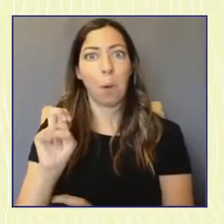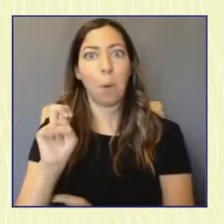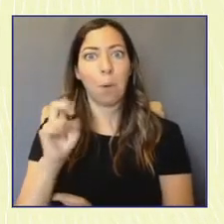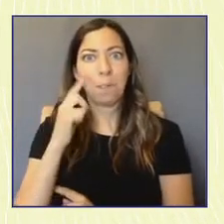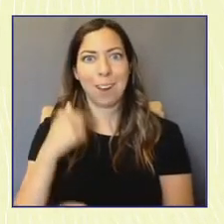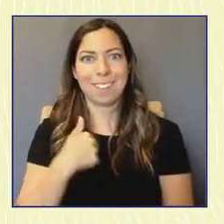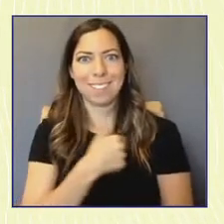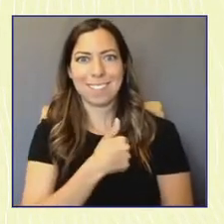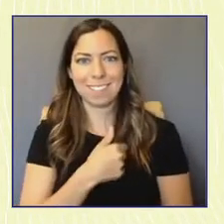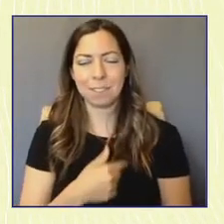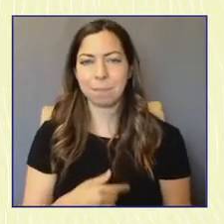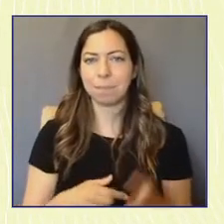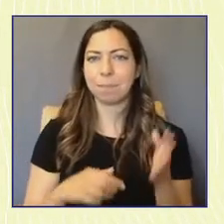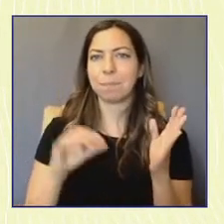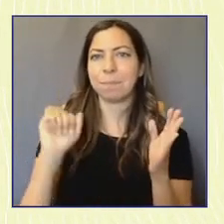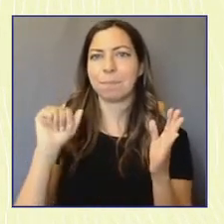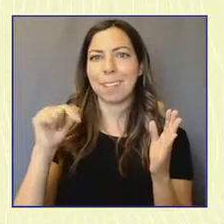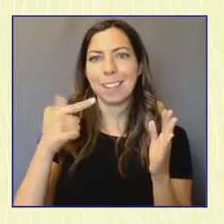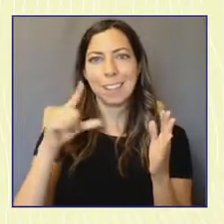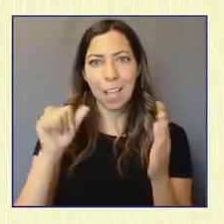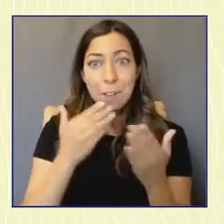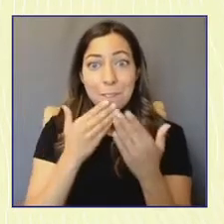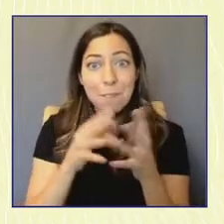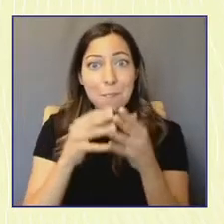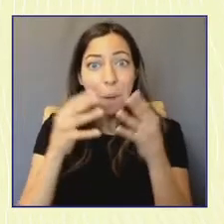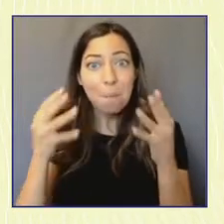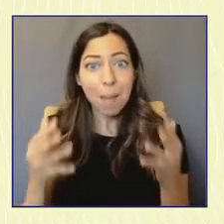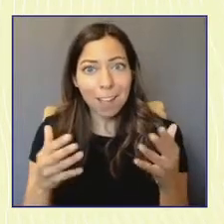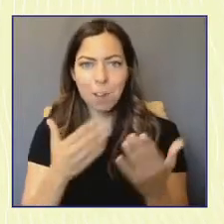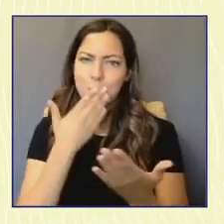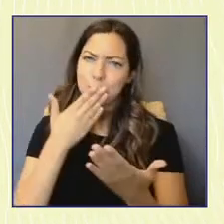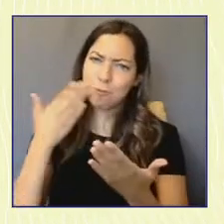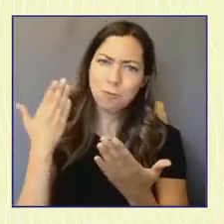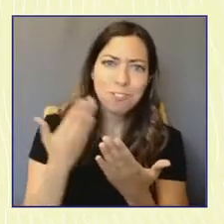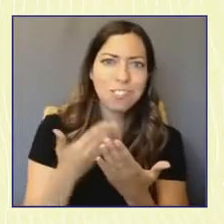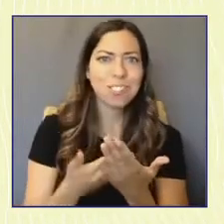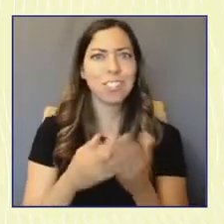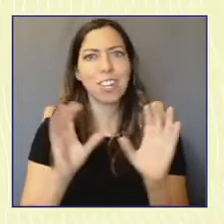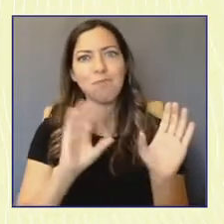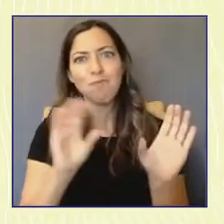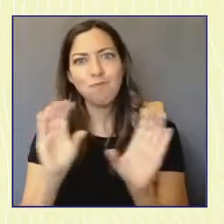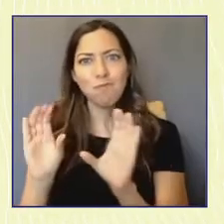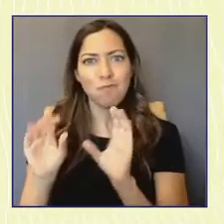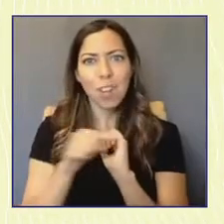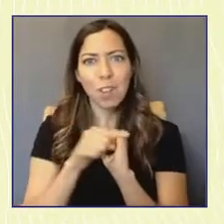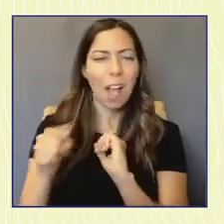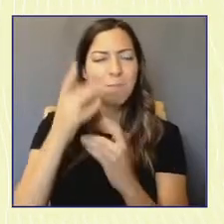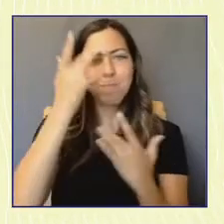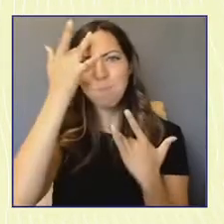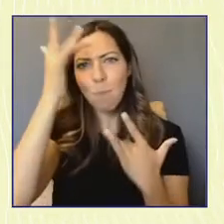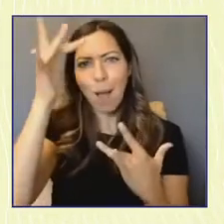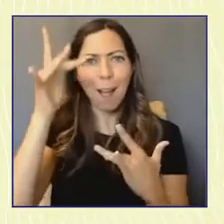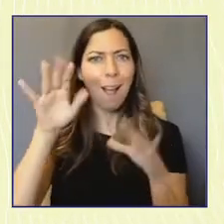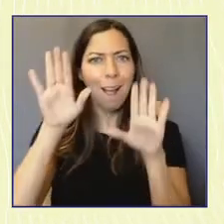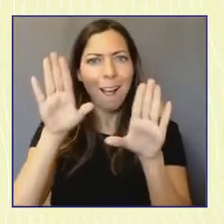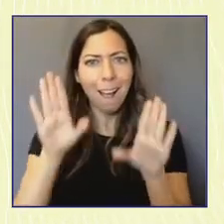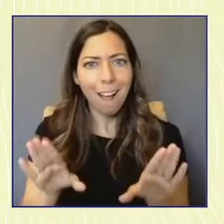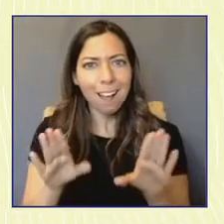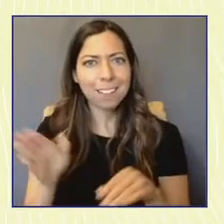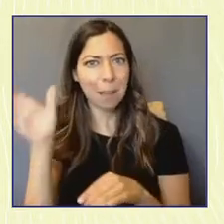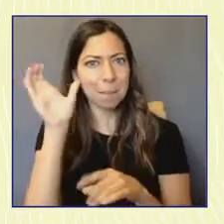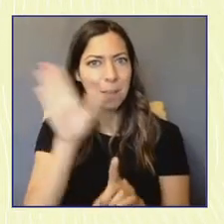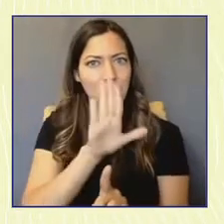Allegra. Thank you so much. That was such a good chat. Everyone was so smart and awesome. I loved it. loved hearing from you guys. So thank you.